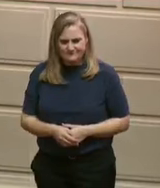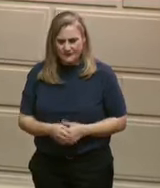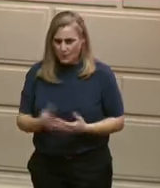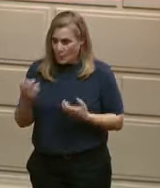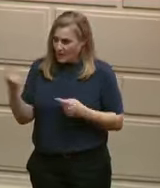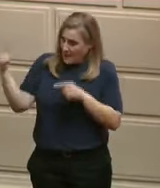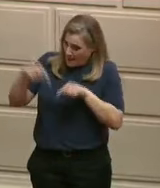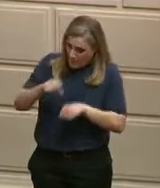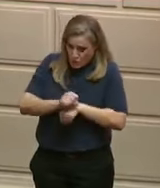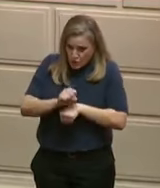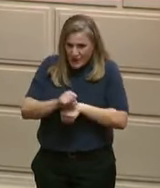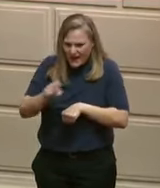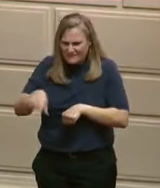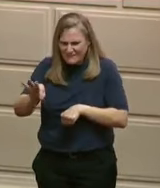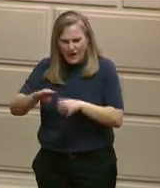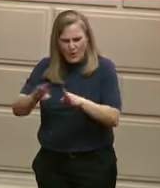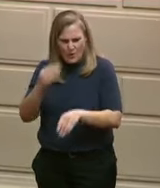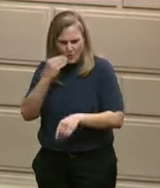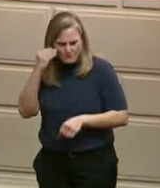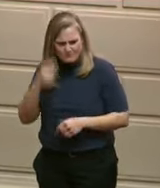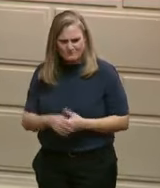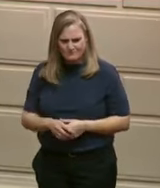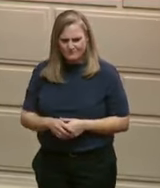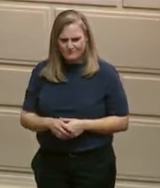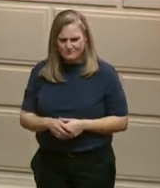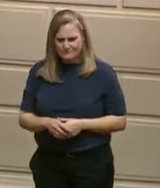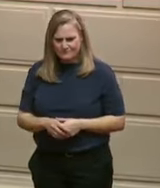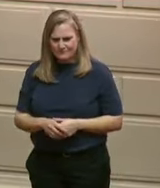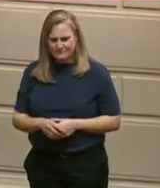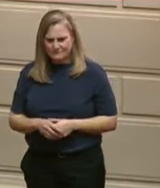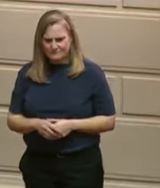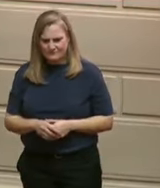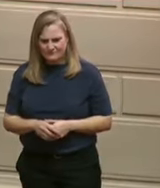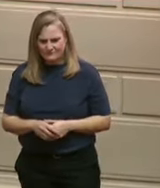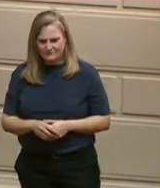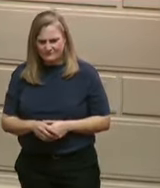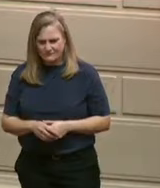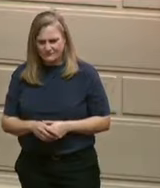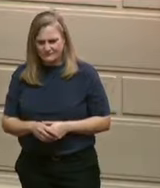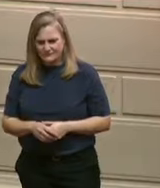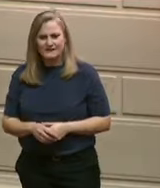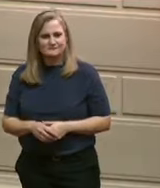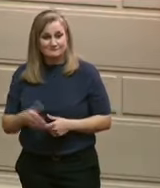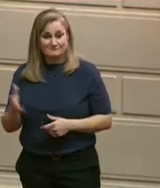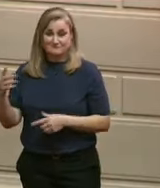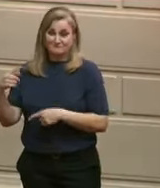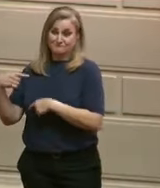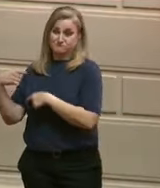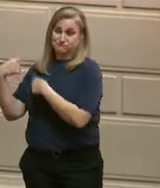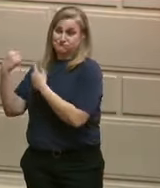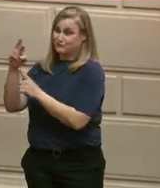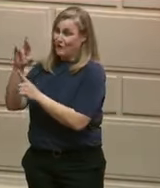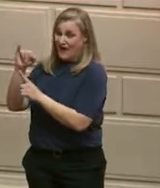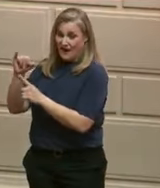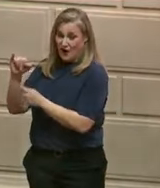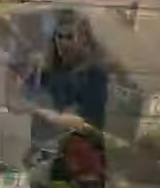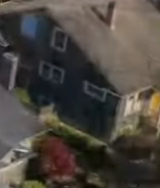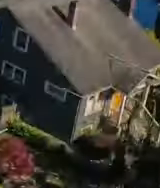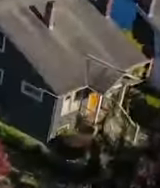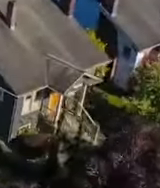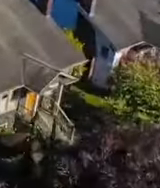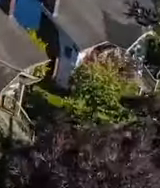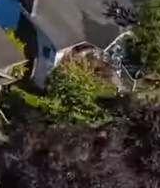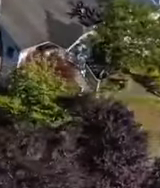too long, Rhode Island has had one of the lowest housing production rates in the nation. That's why our administration